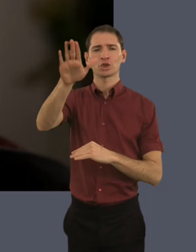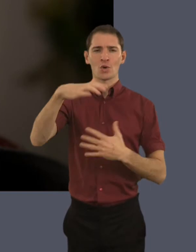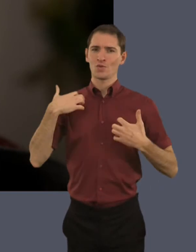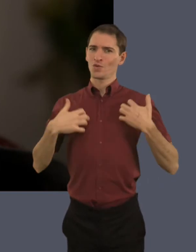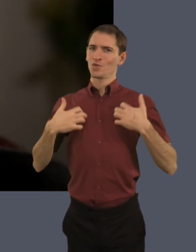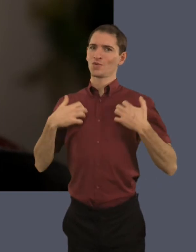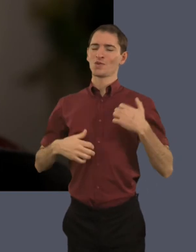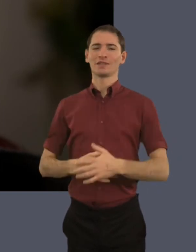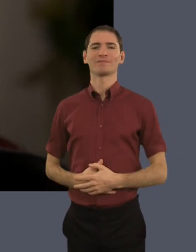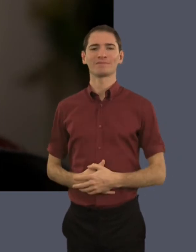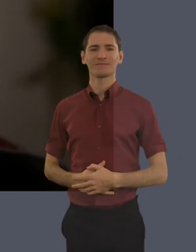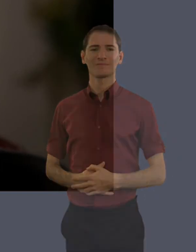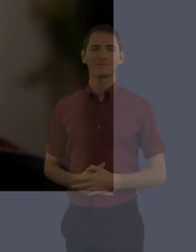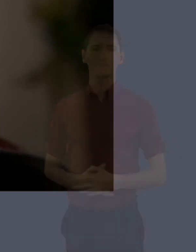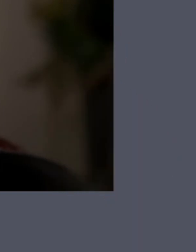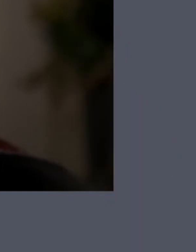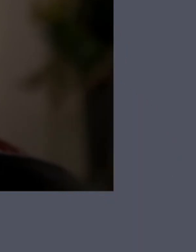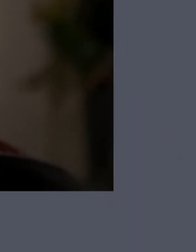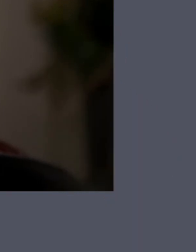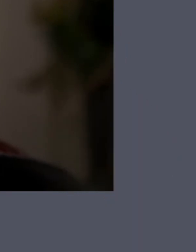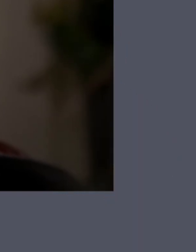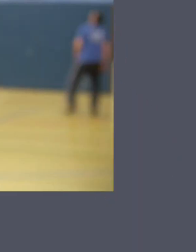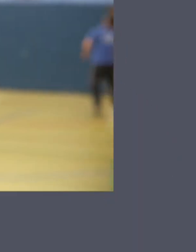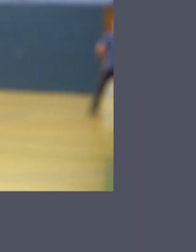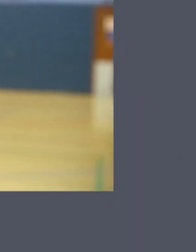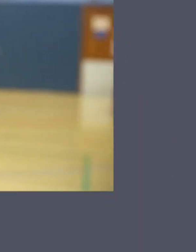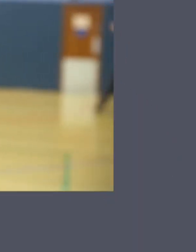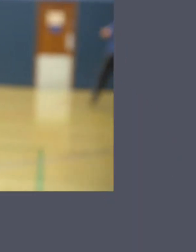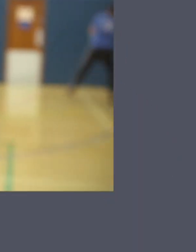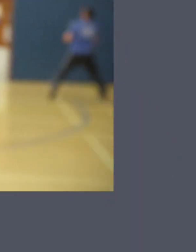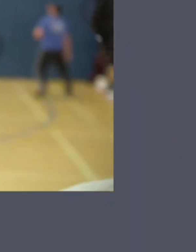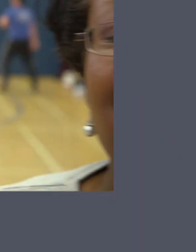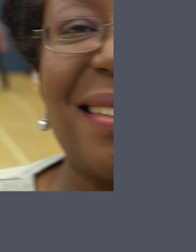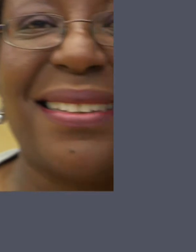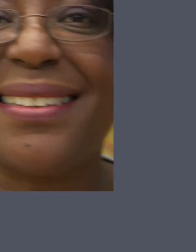have reached your target. And, yes, the future is bright.